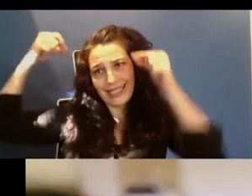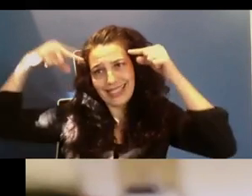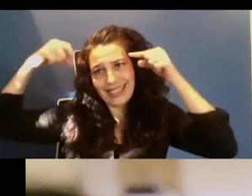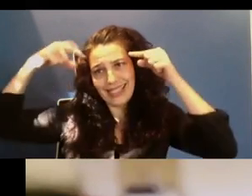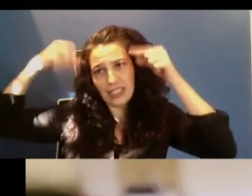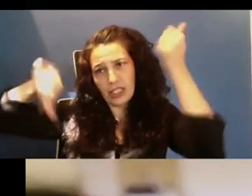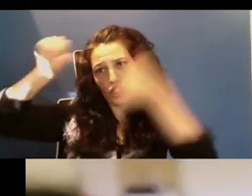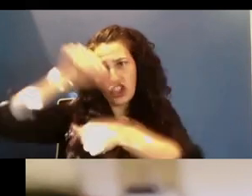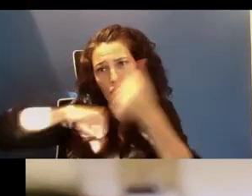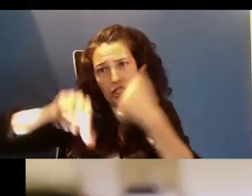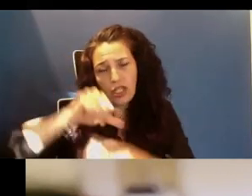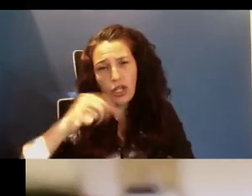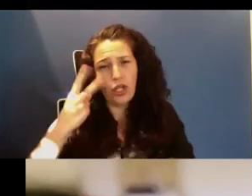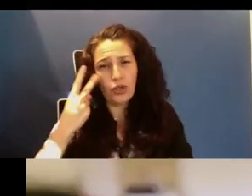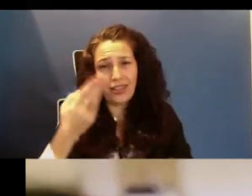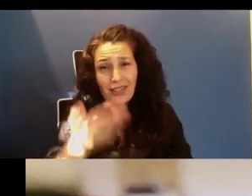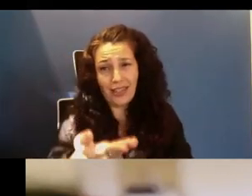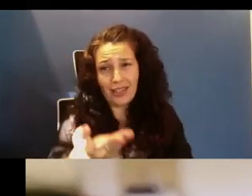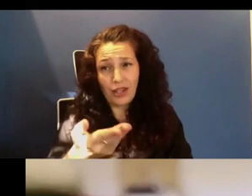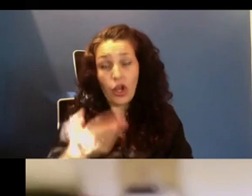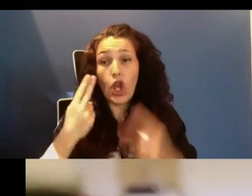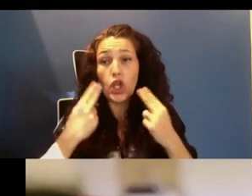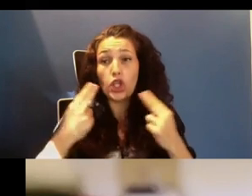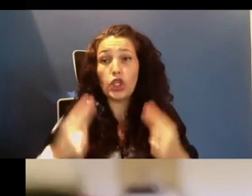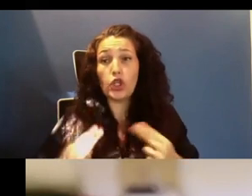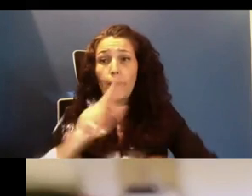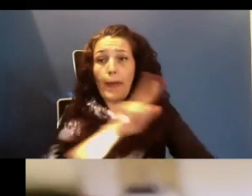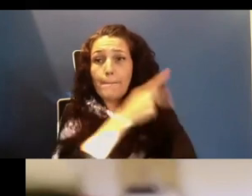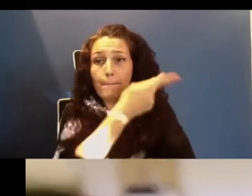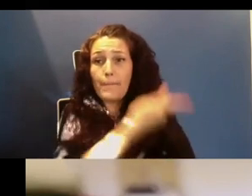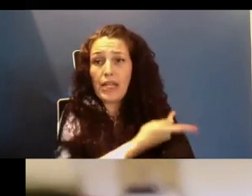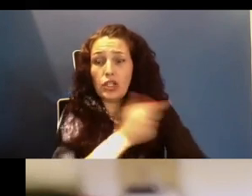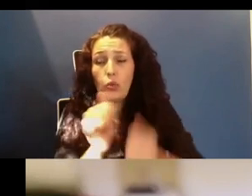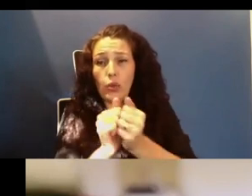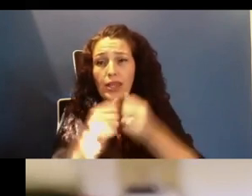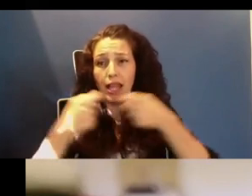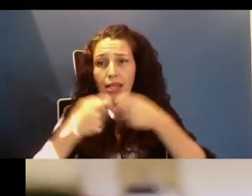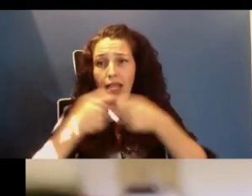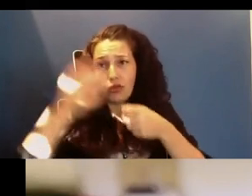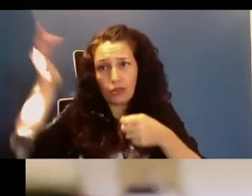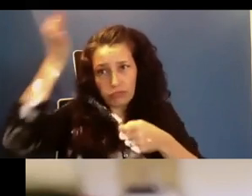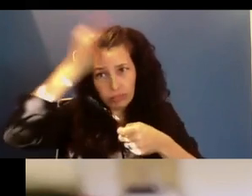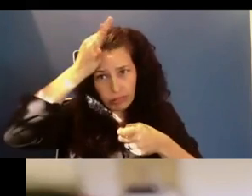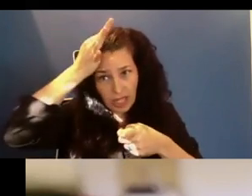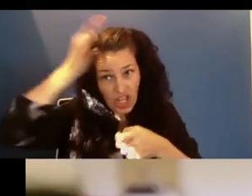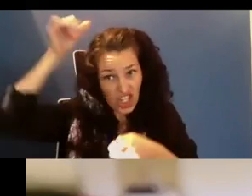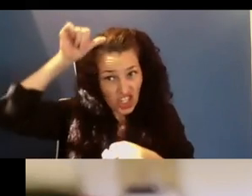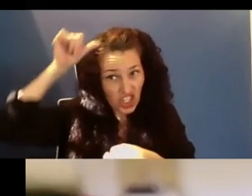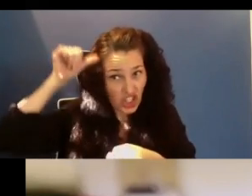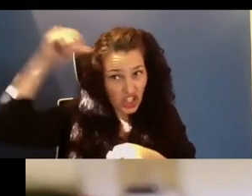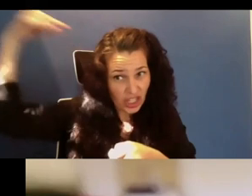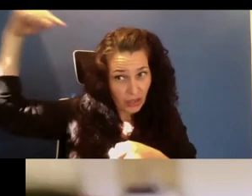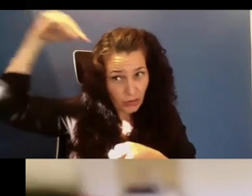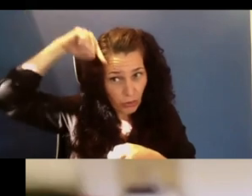here, and this isn't done very often, is a human patient with electrodes surgically implanted in their brain